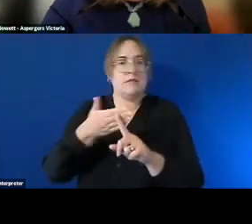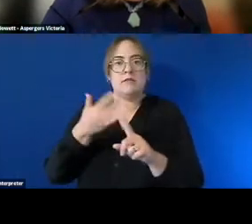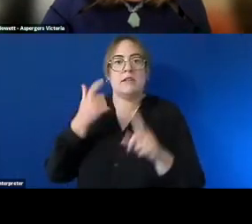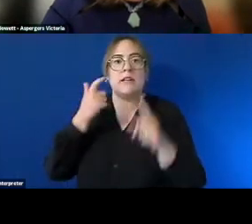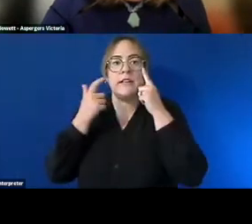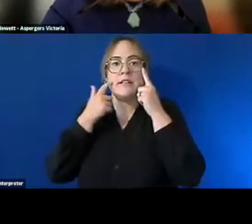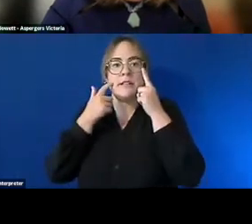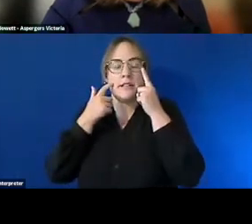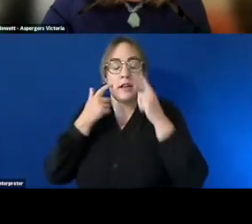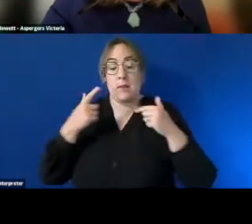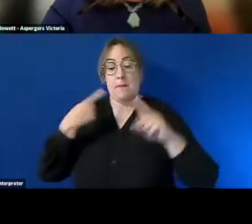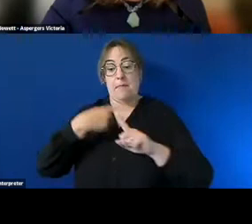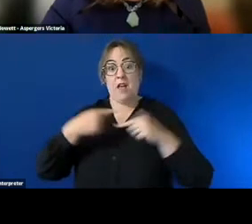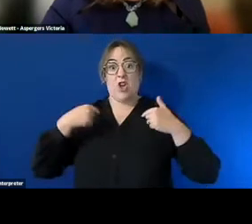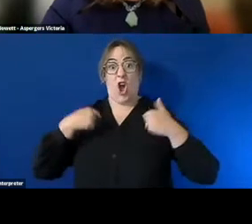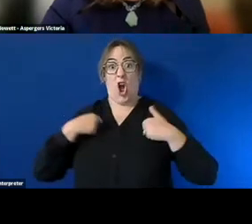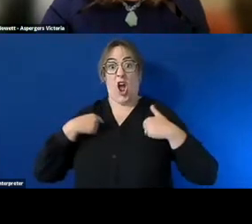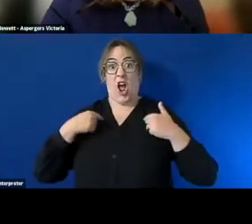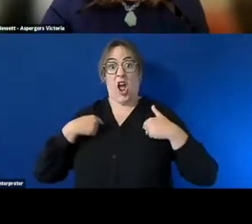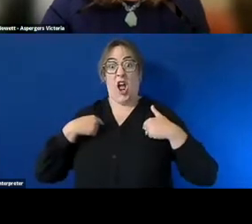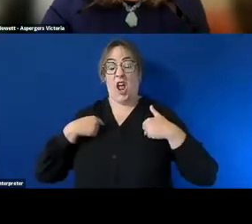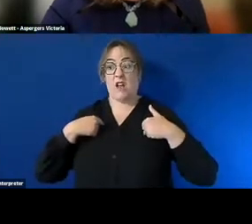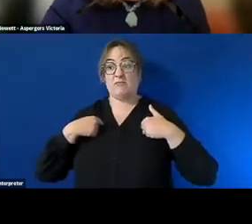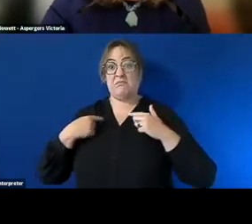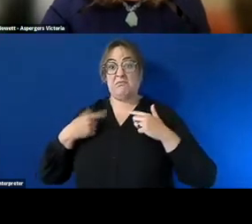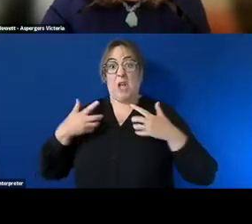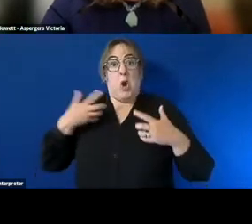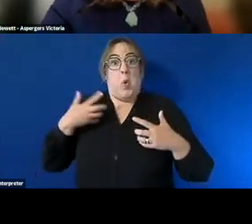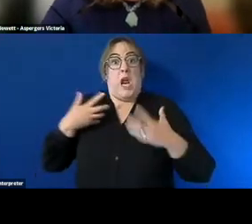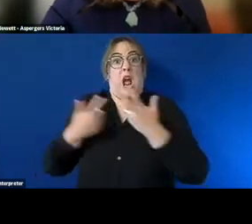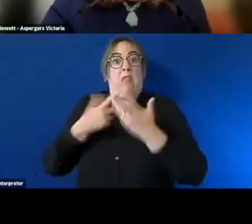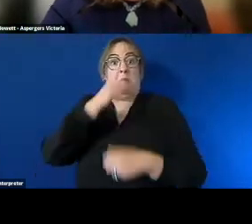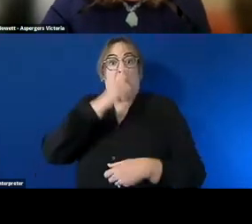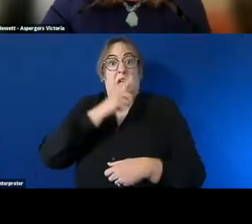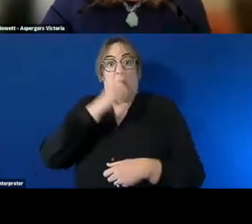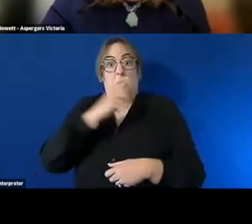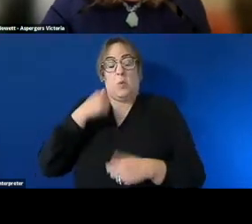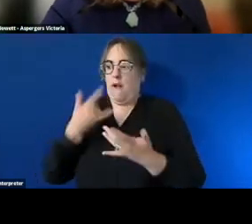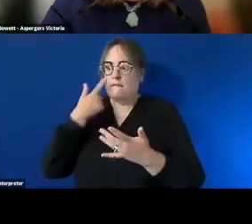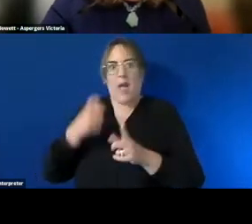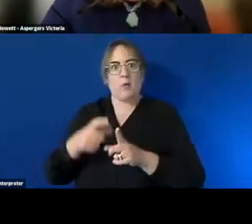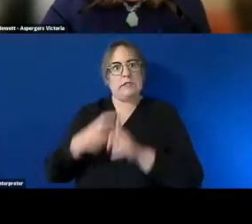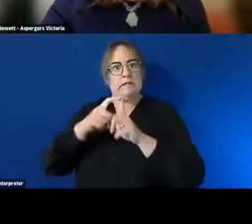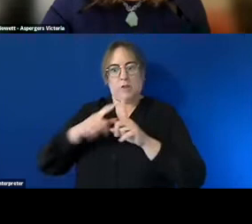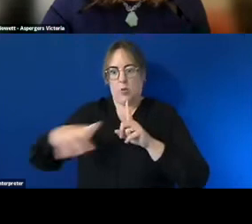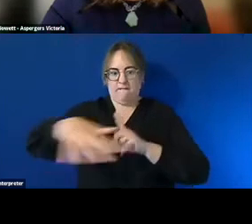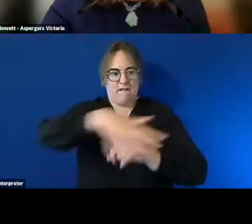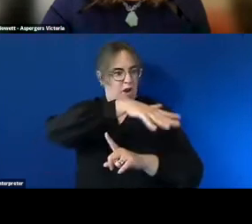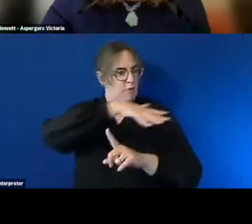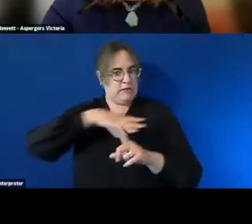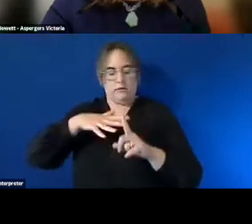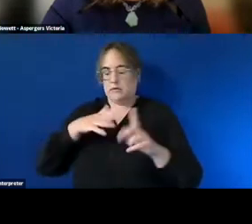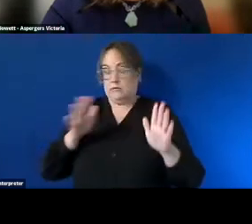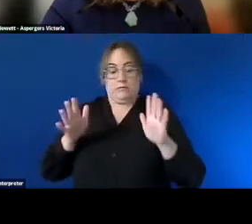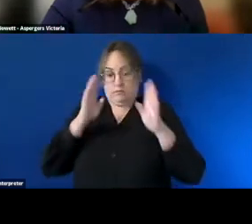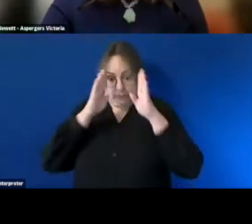others as well i was um just really finding it difficult to kind of um adjust to the um environment and just get